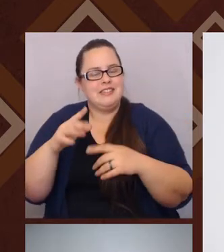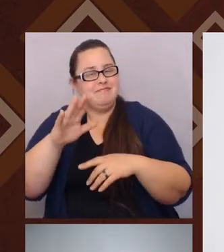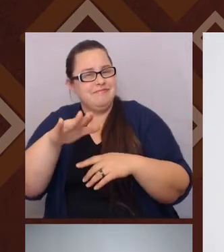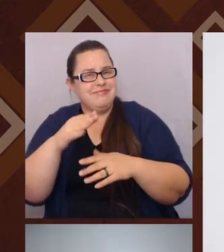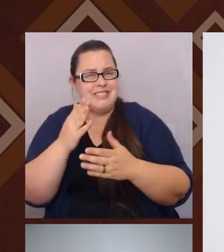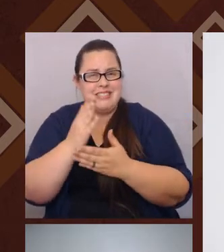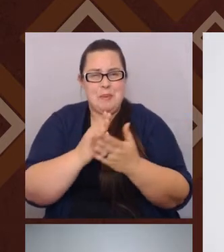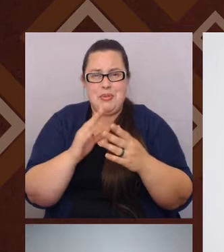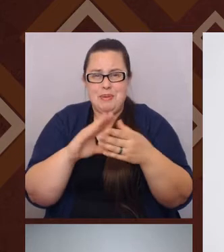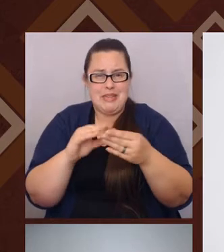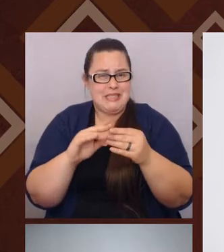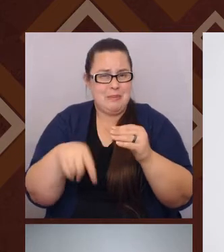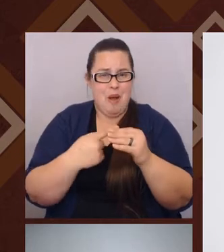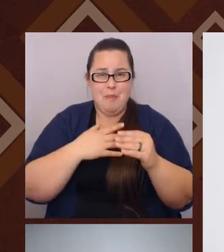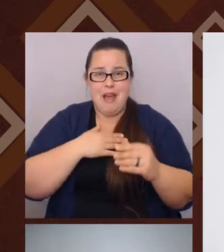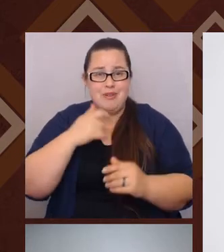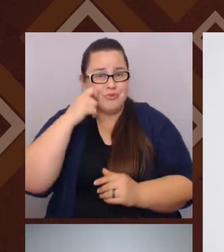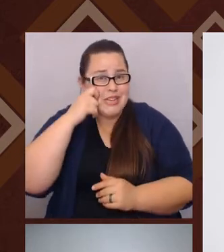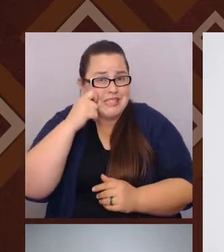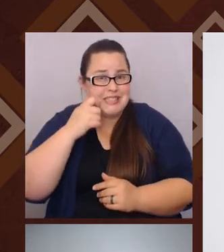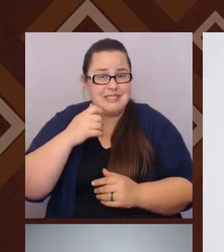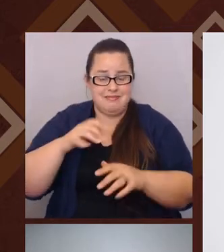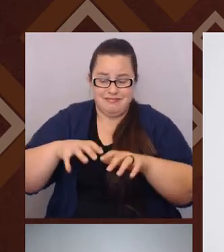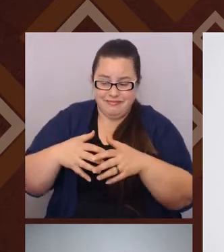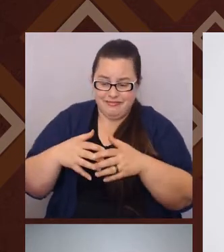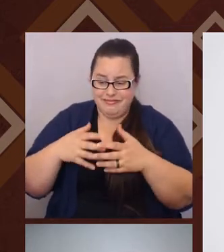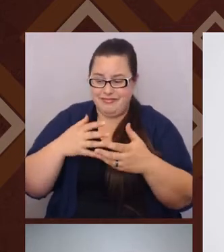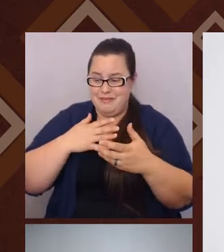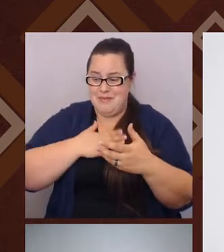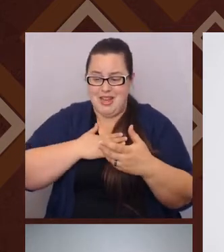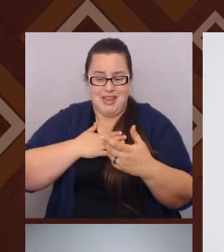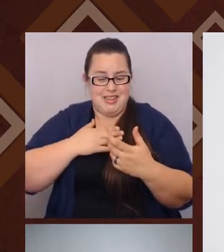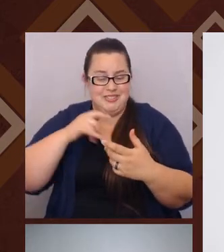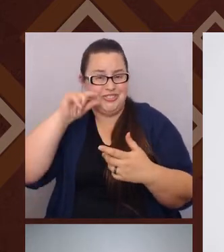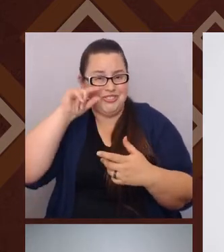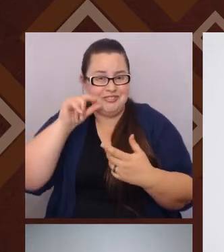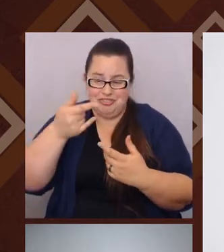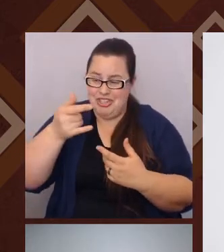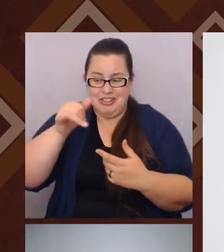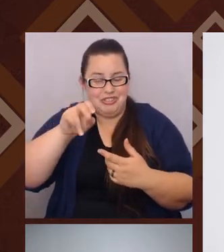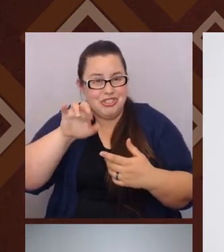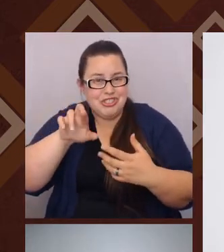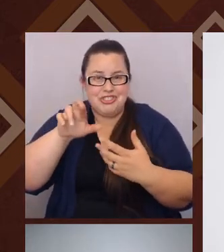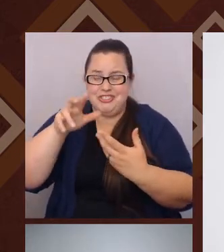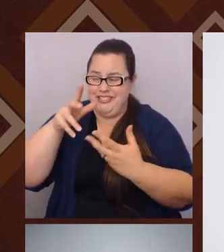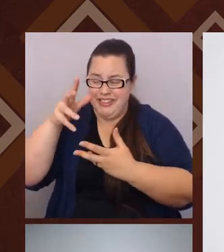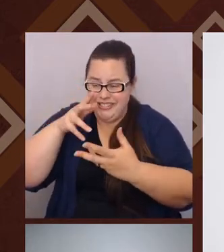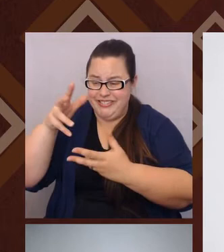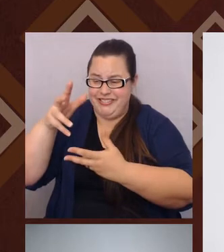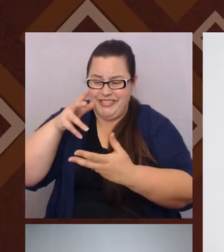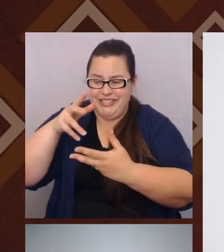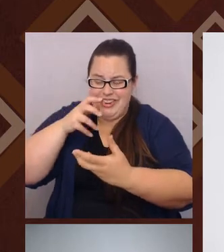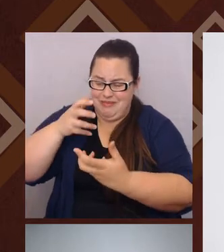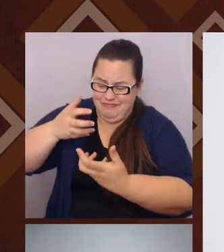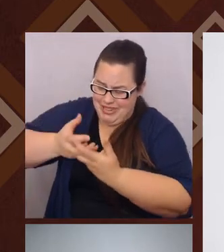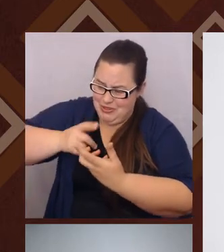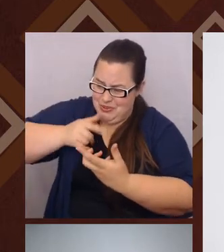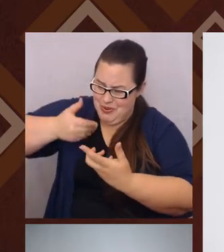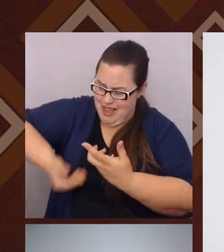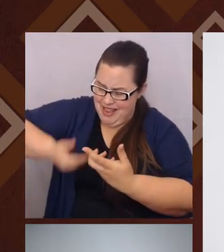race and gender that I was taught to embody aren't really who I am. Right. And so how do you kind of break that cycle?